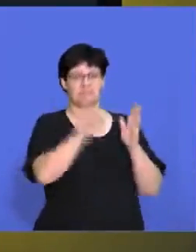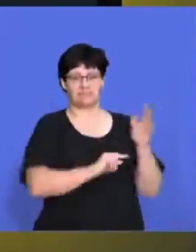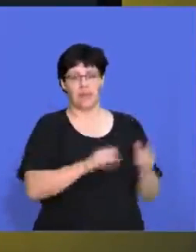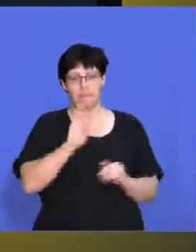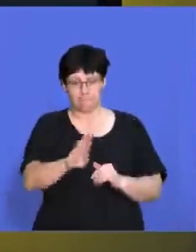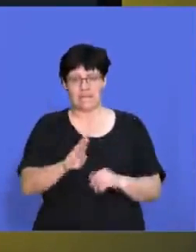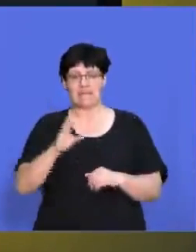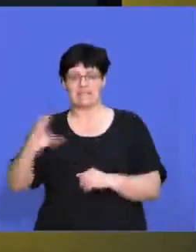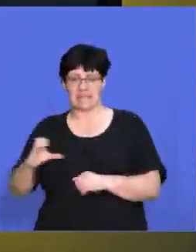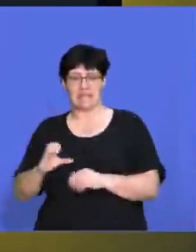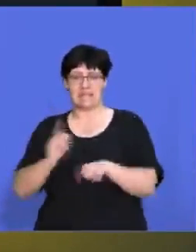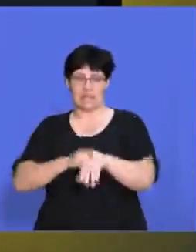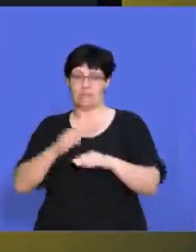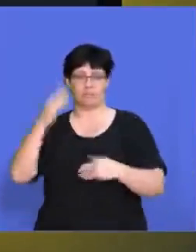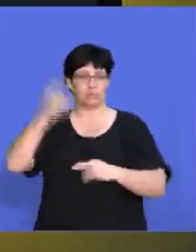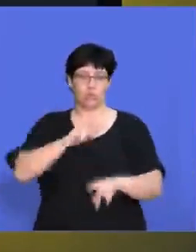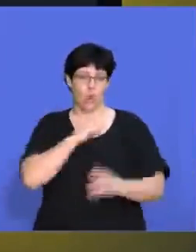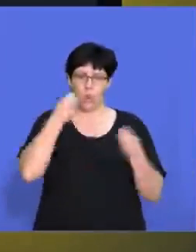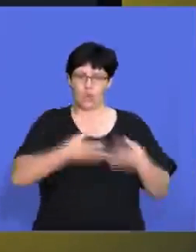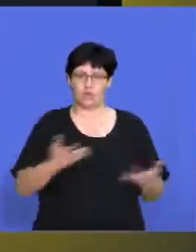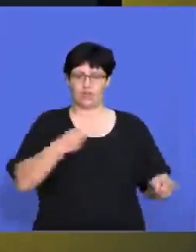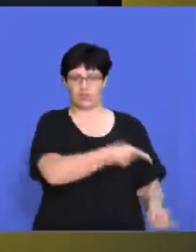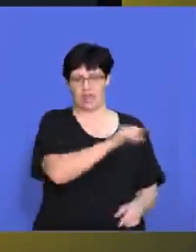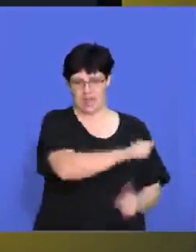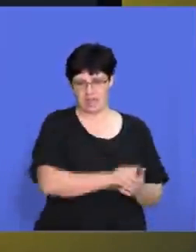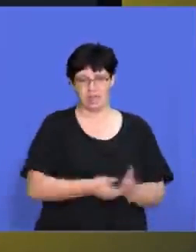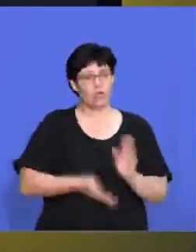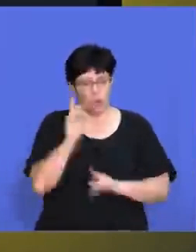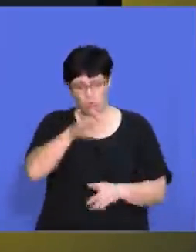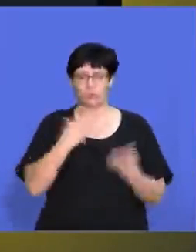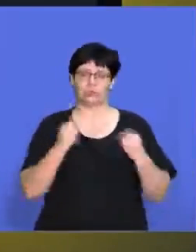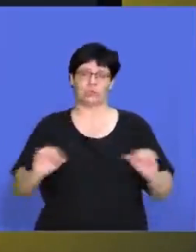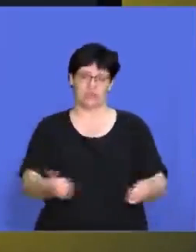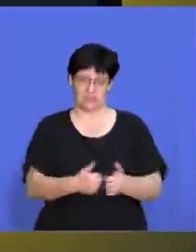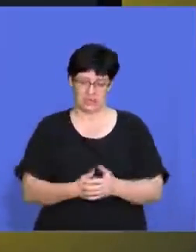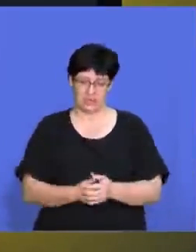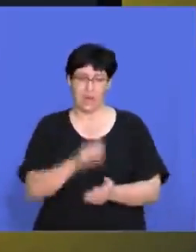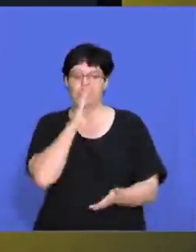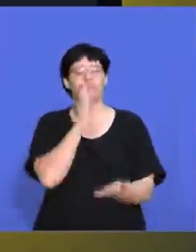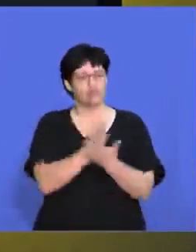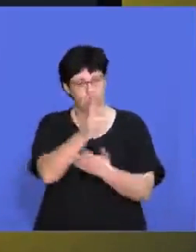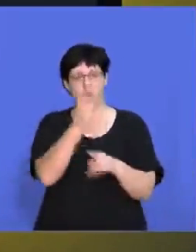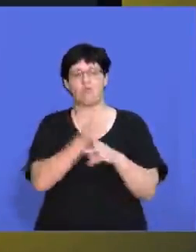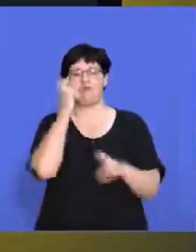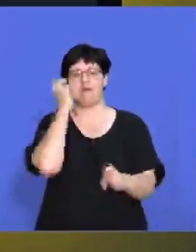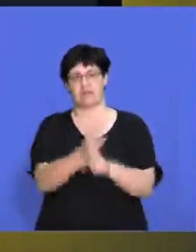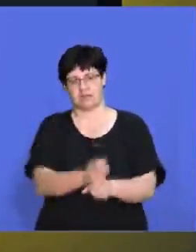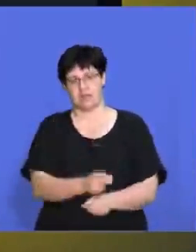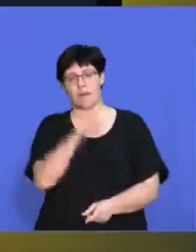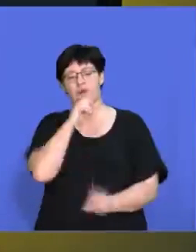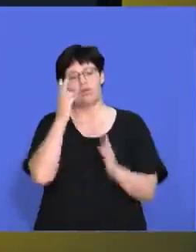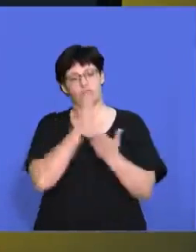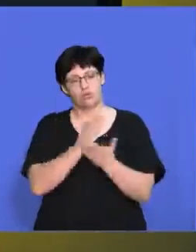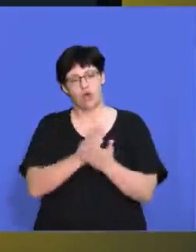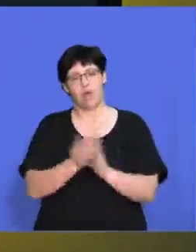to cost you in, uh, in Section B and Section C. And go out and crush it, guys. Uh, I'm, sure you've